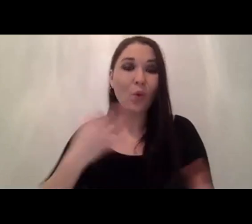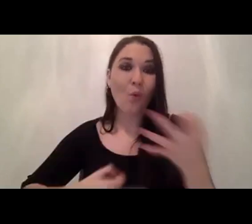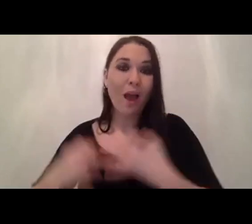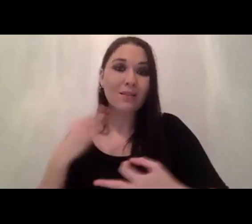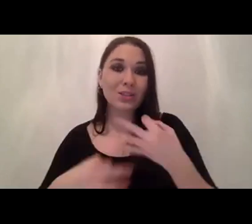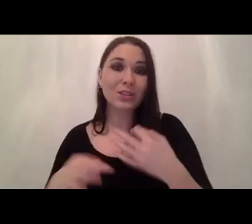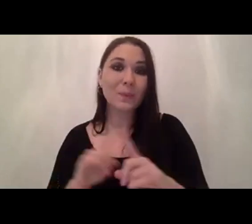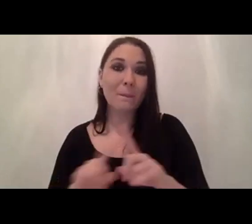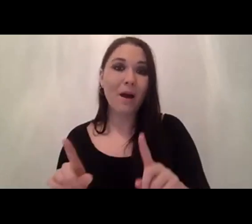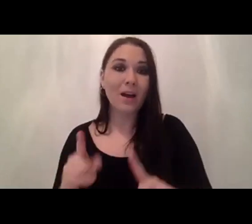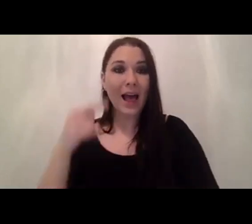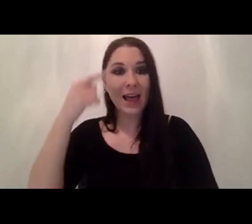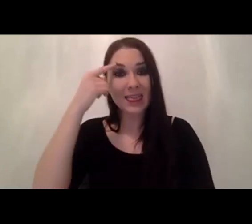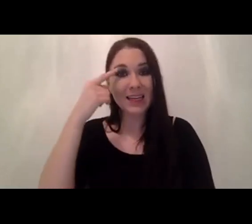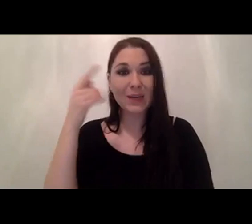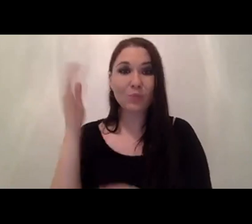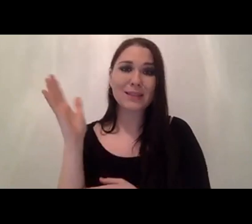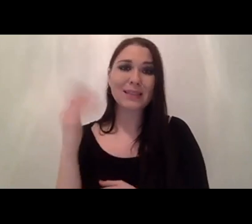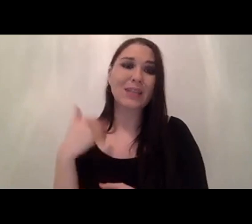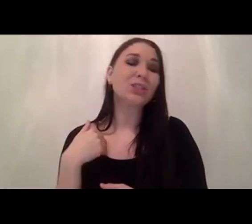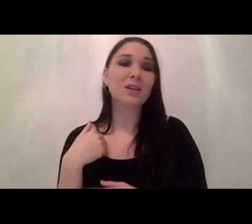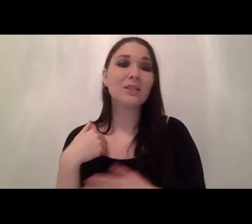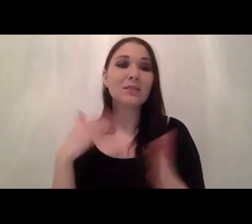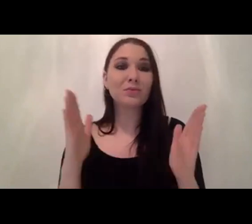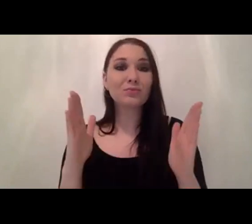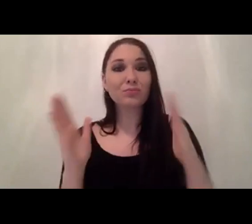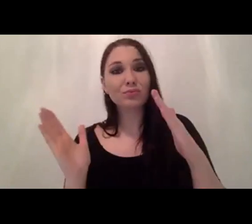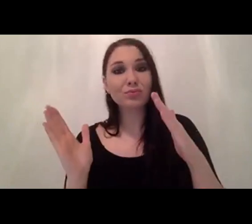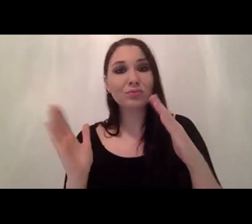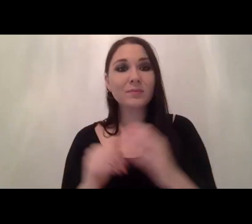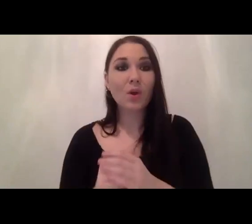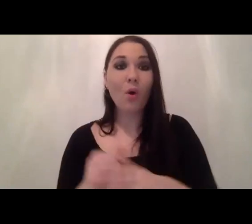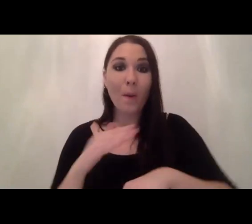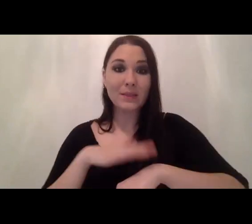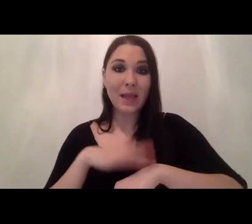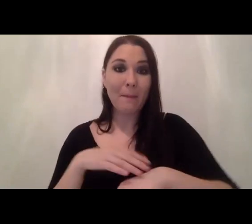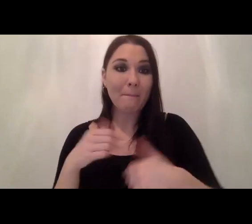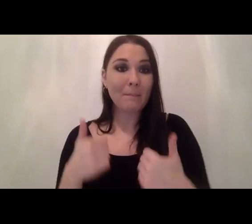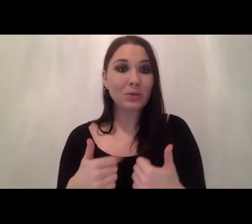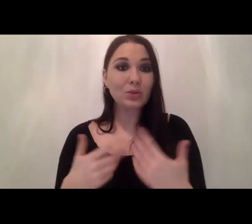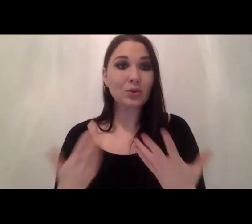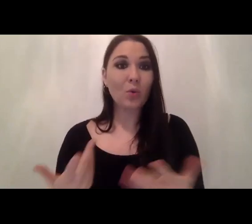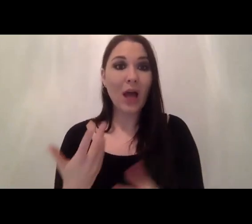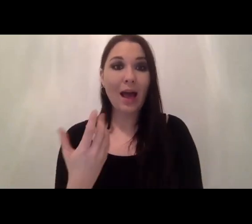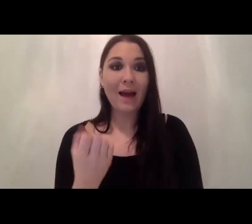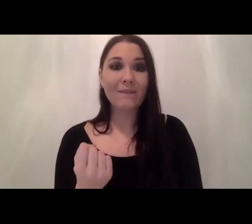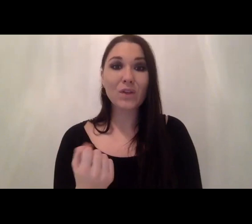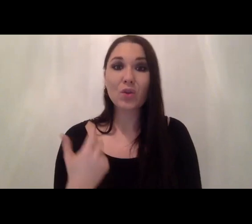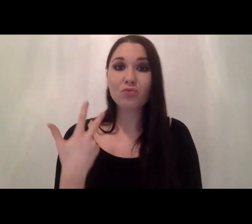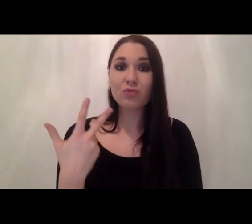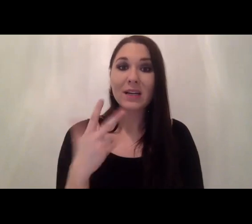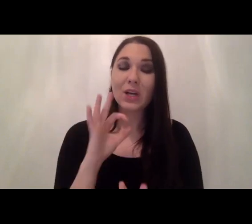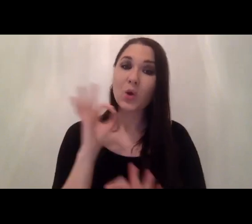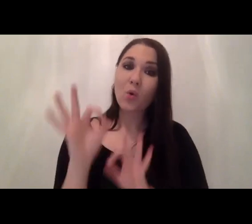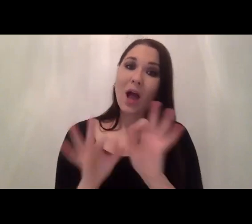i think you know presentation wise we kind of went uh kind of on time so we have three questions to